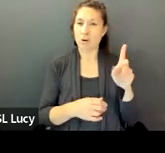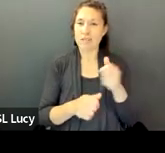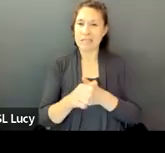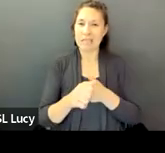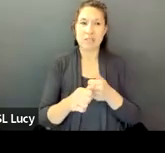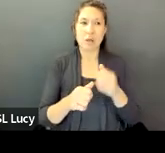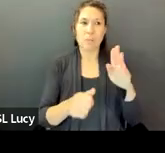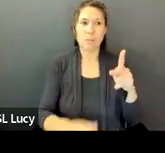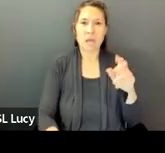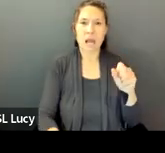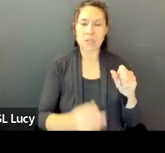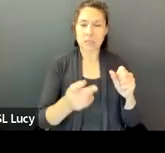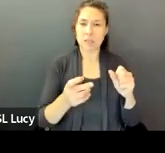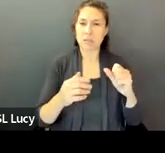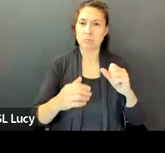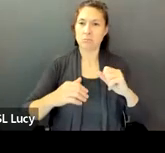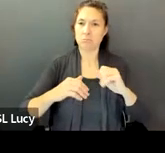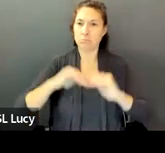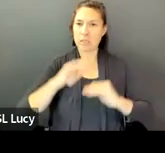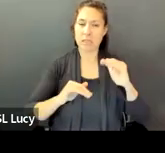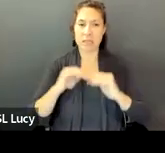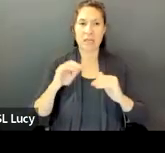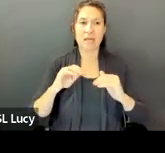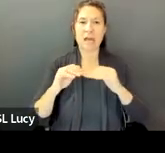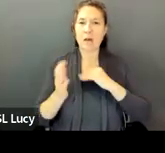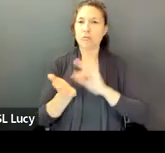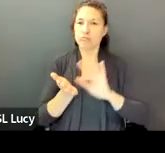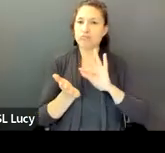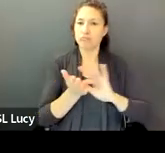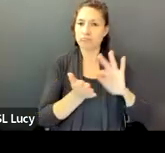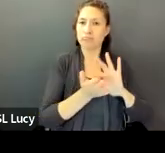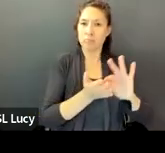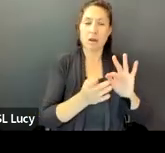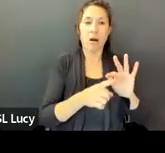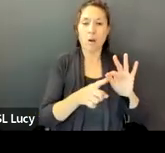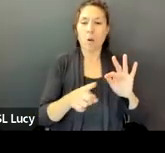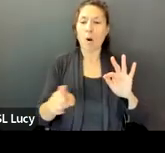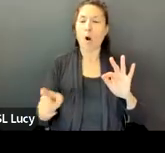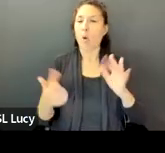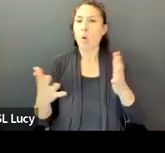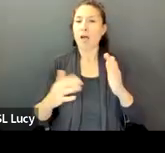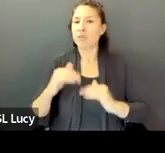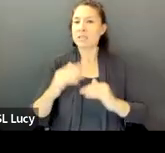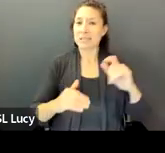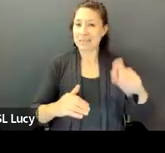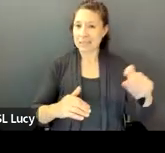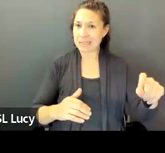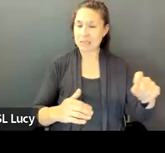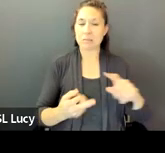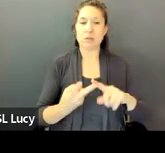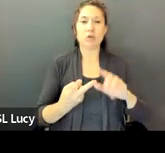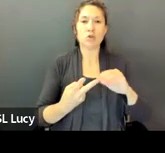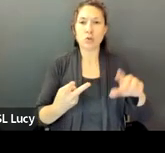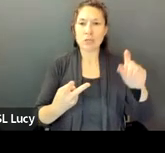number is a is a composite score that takes into account facility needs as well as student needs,